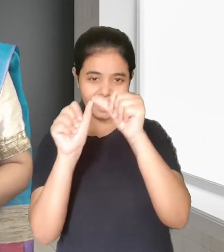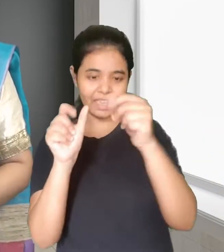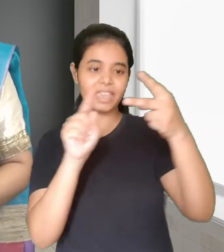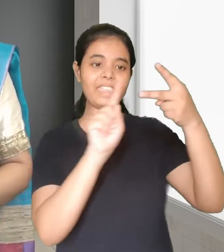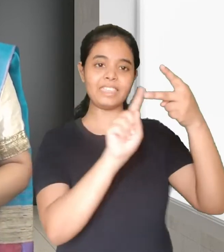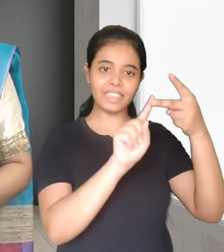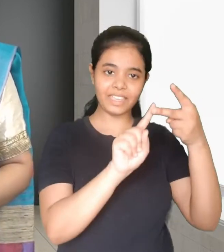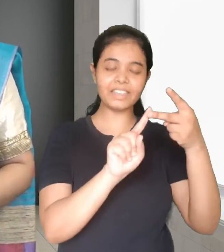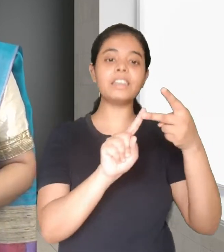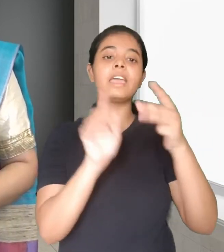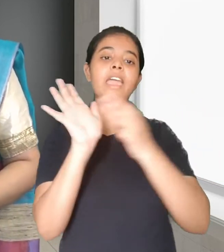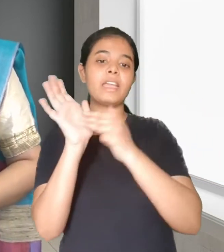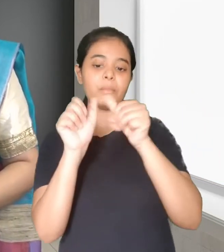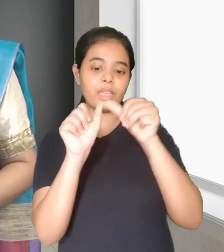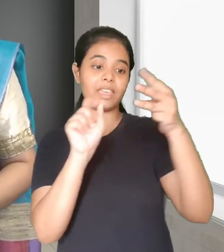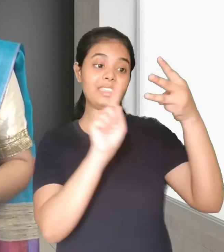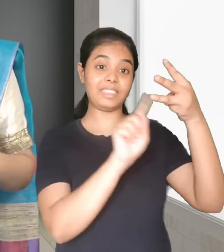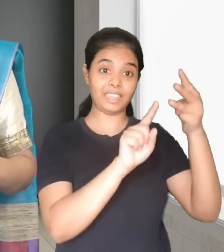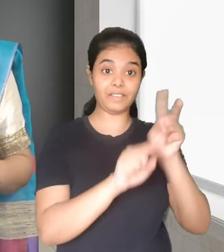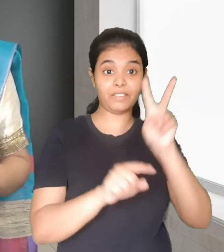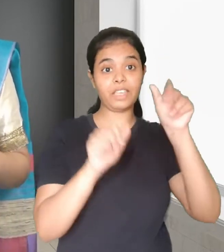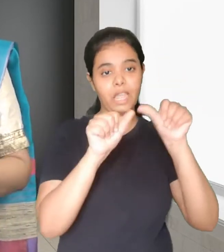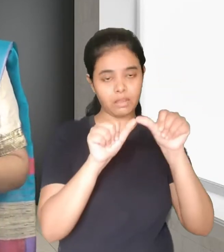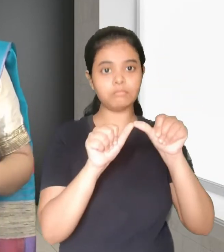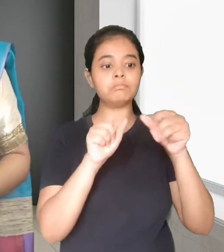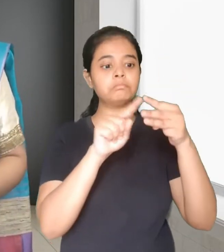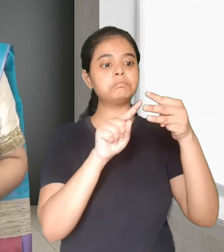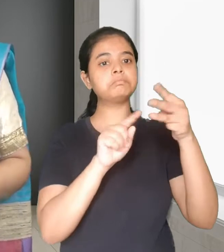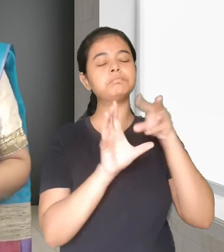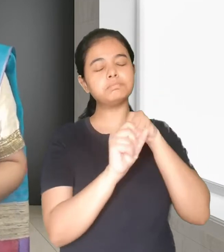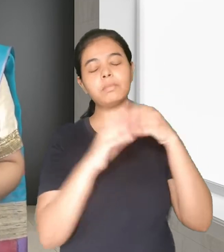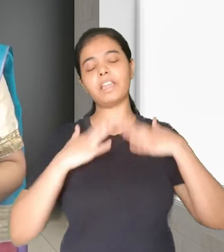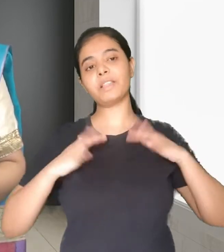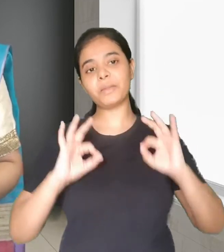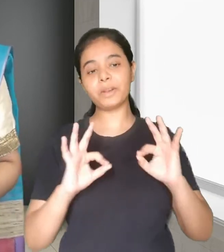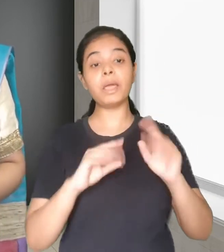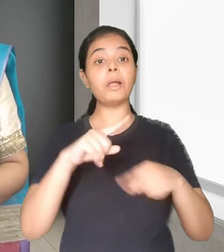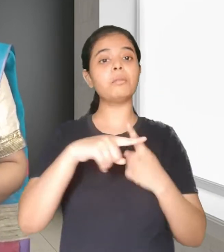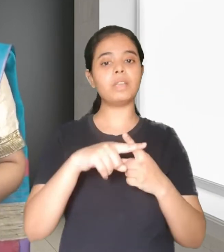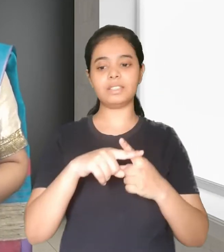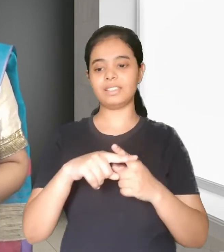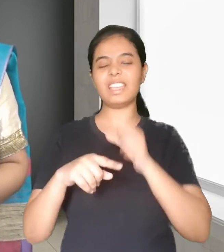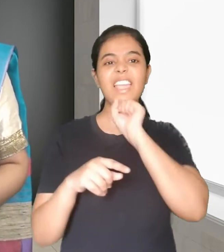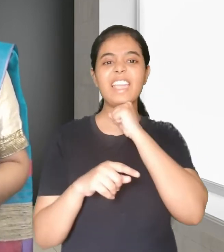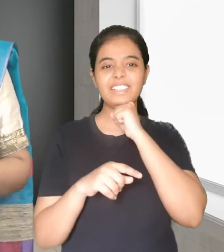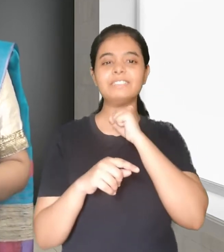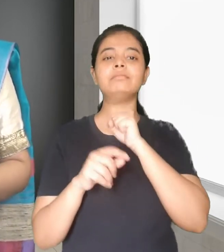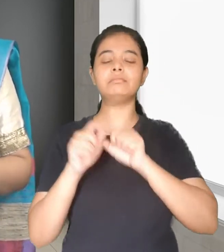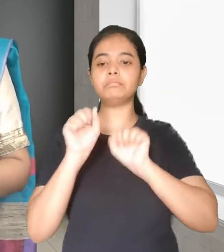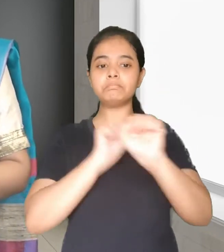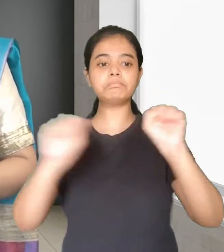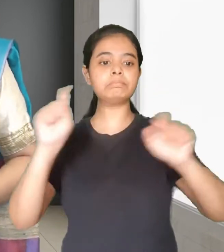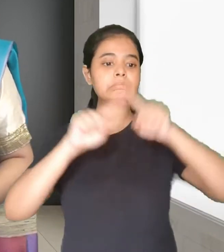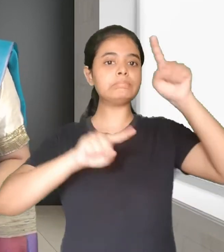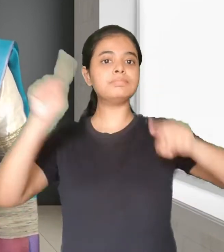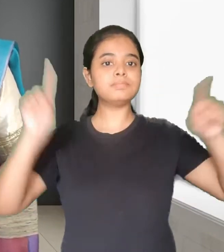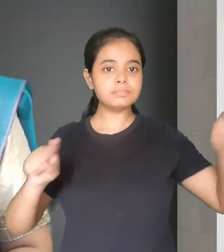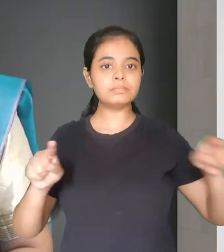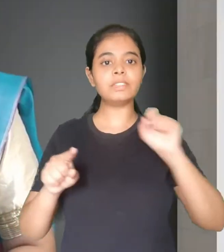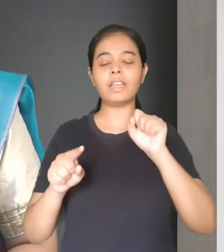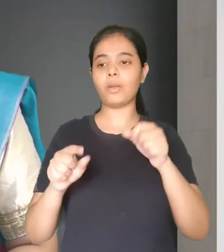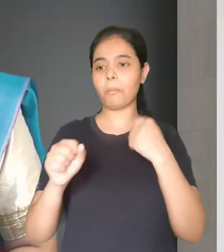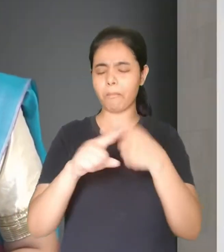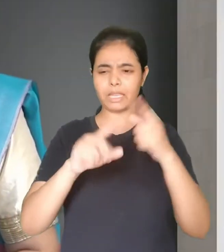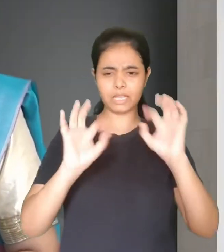levels of activity. Of course, age and other factors influence the ratio of activities for each person.